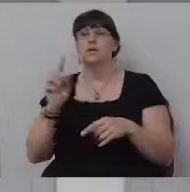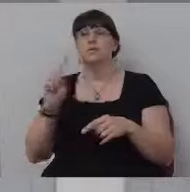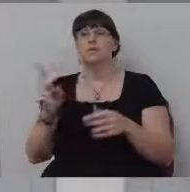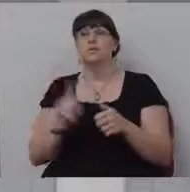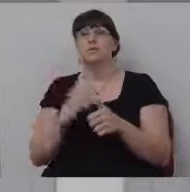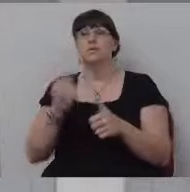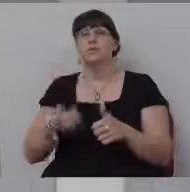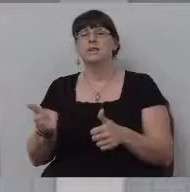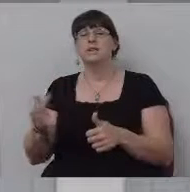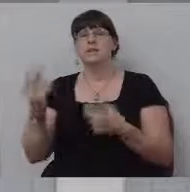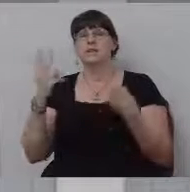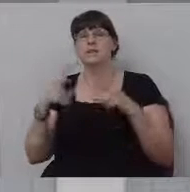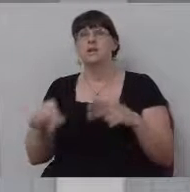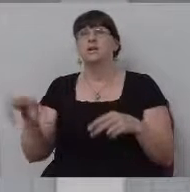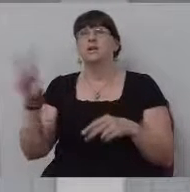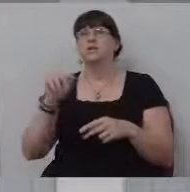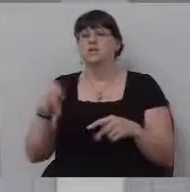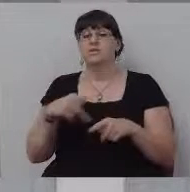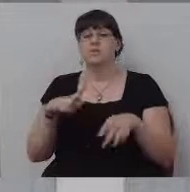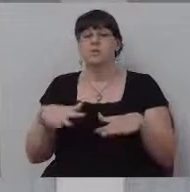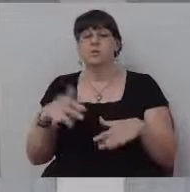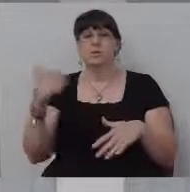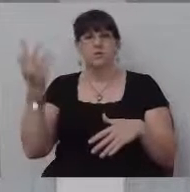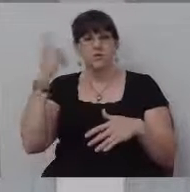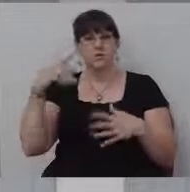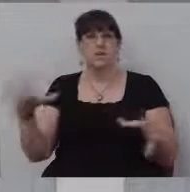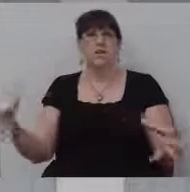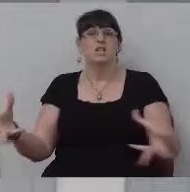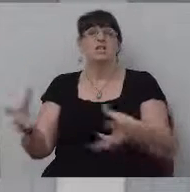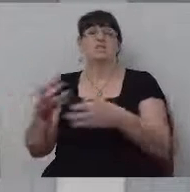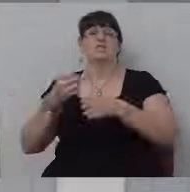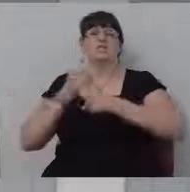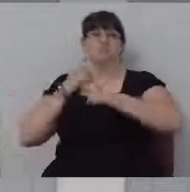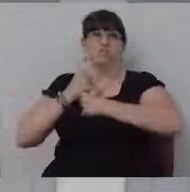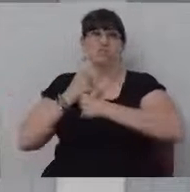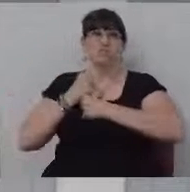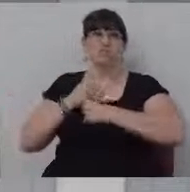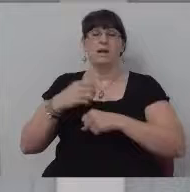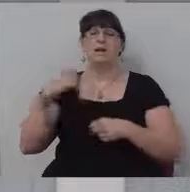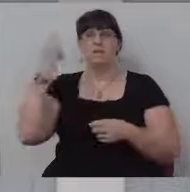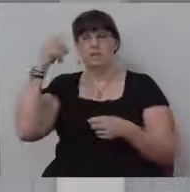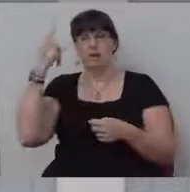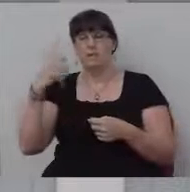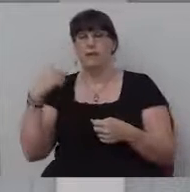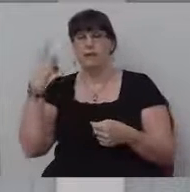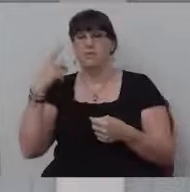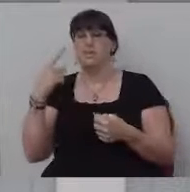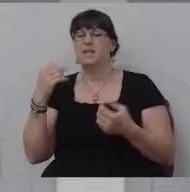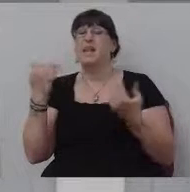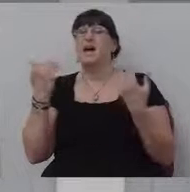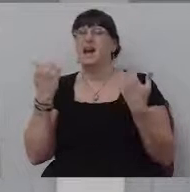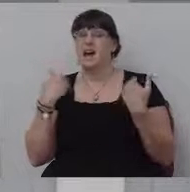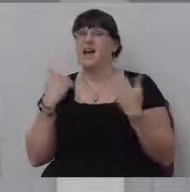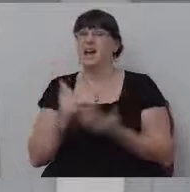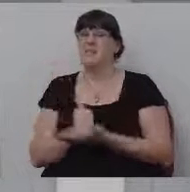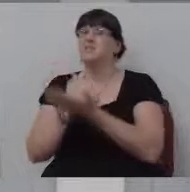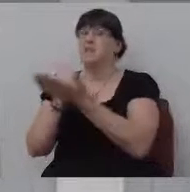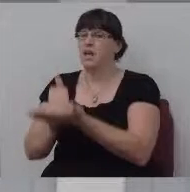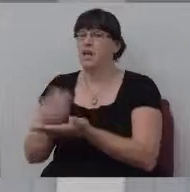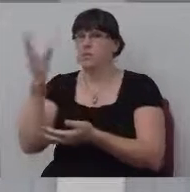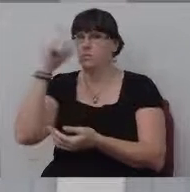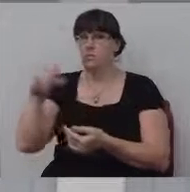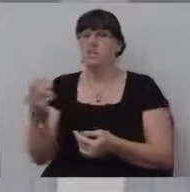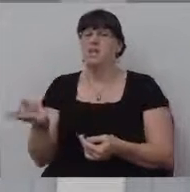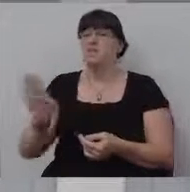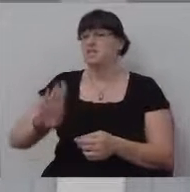I noticed in there is there was no place for me to grab hold. I, you know, in my mind, I thought I'm going to have to help him and, uh, he's not going to be